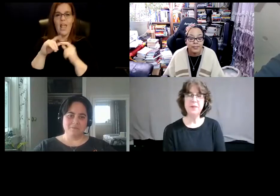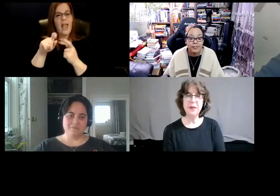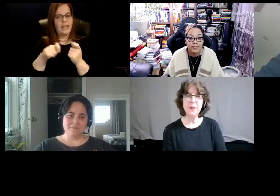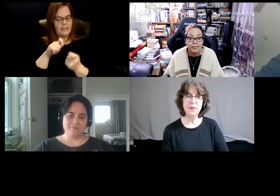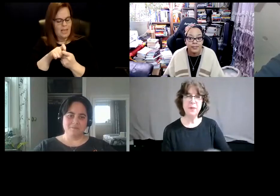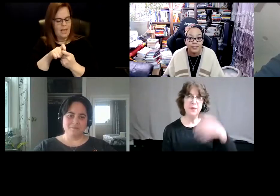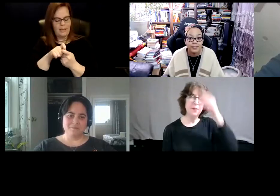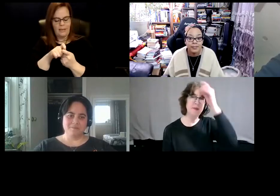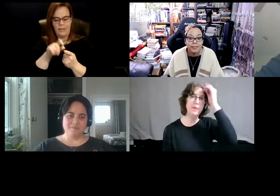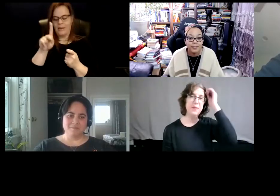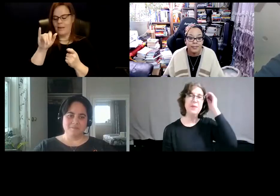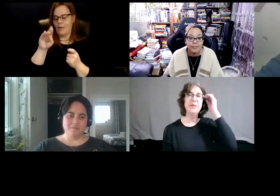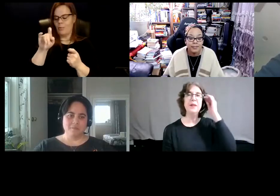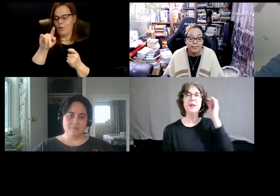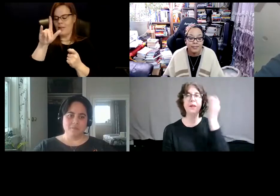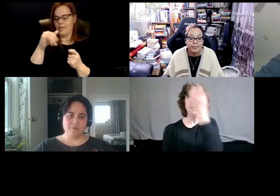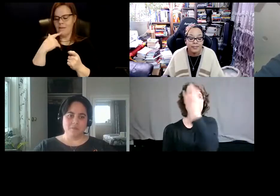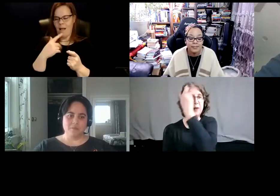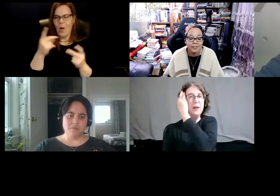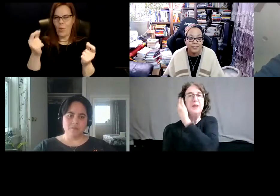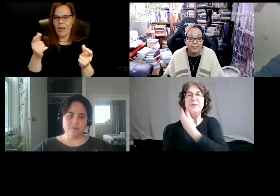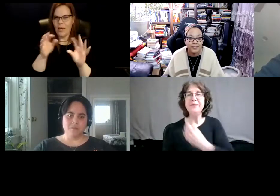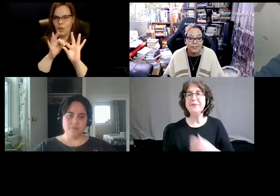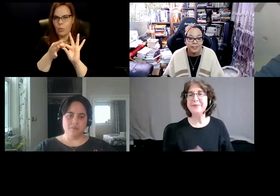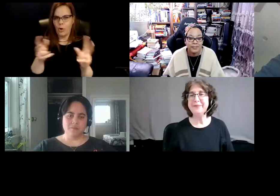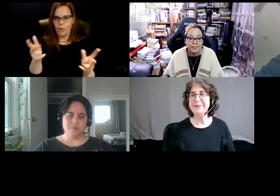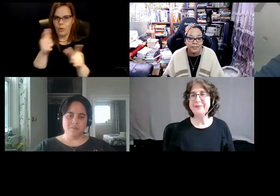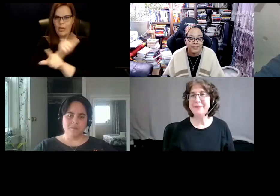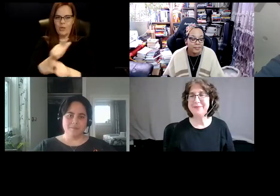so well spoken. I'm going to give a quick interpreter shift.